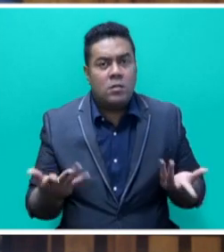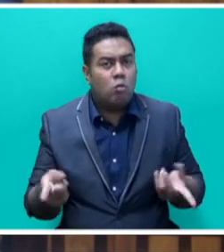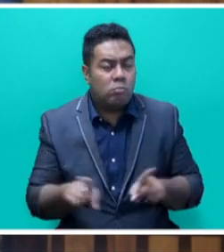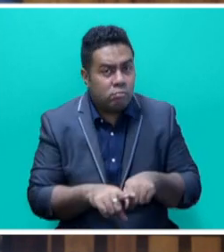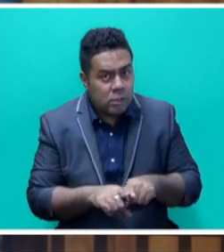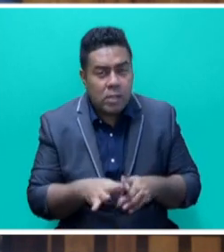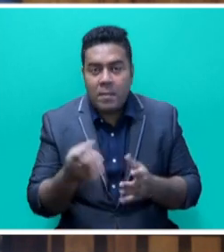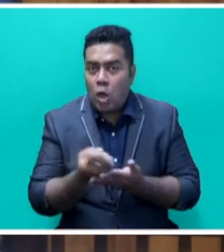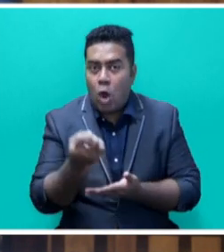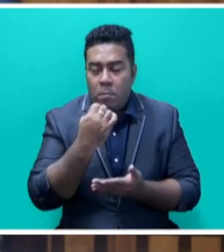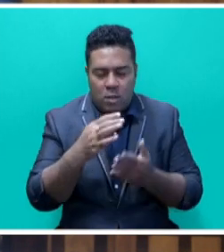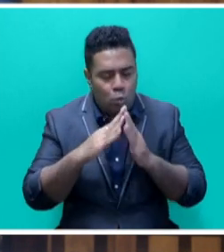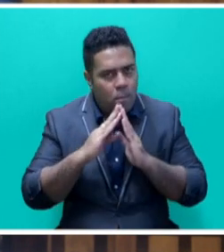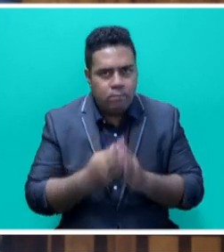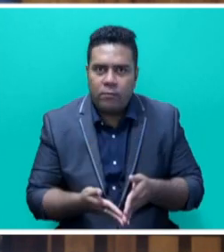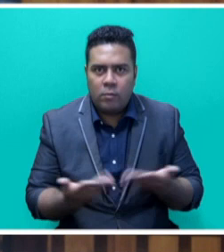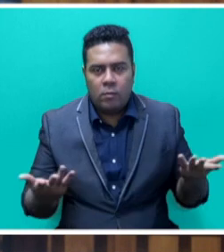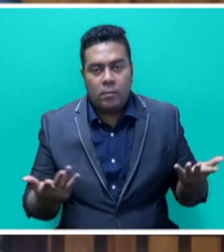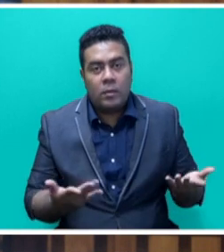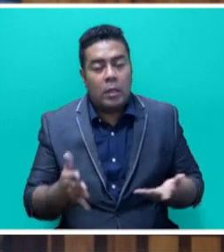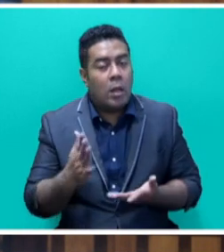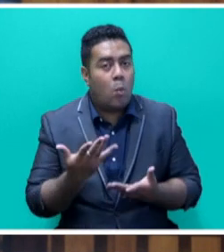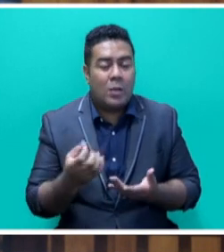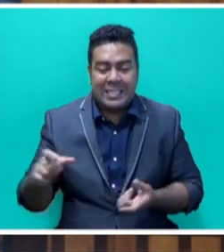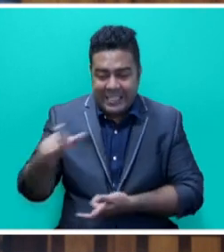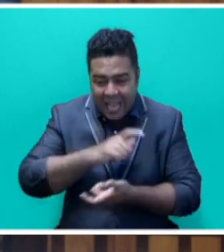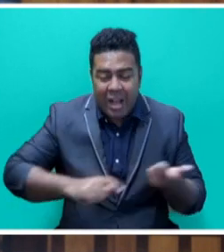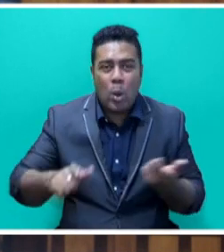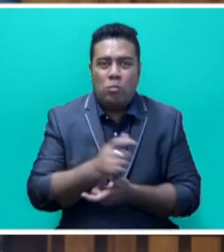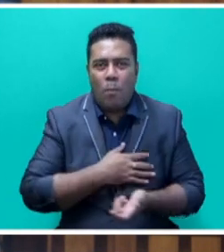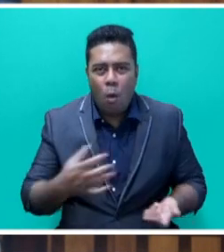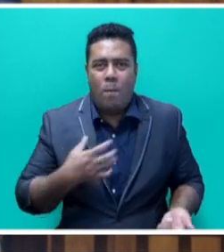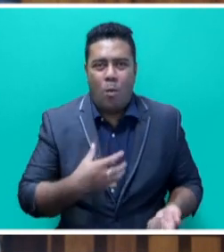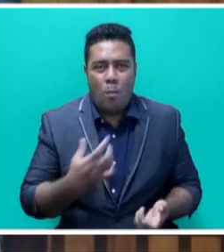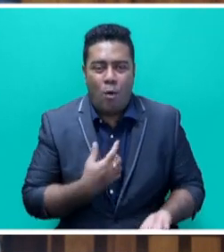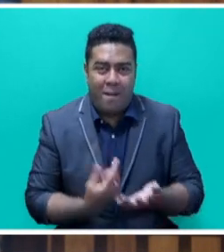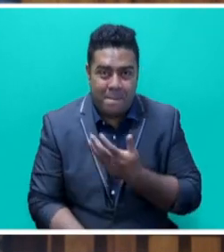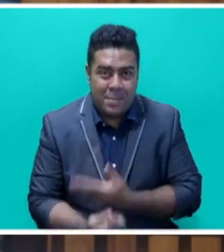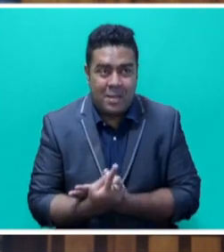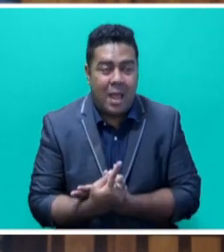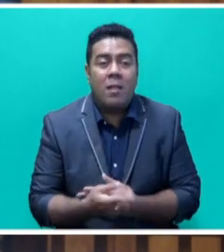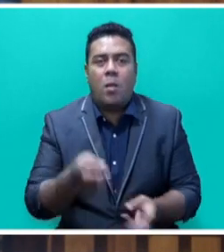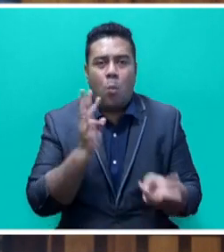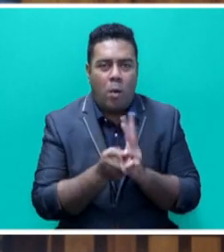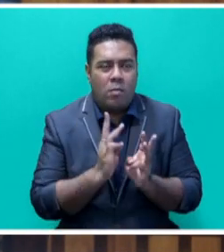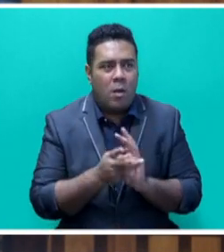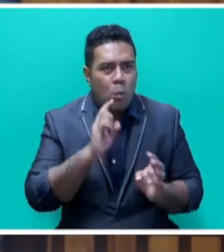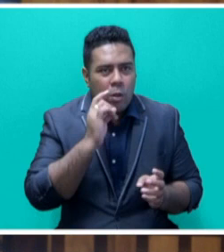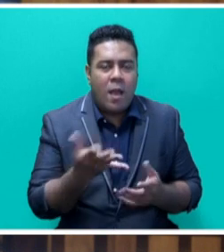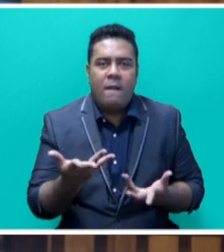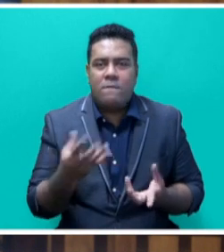Economies will be brought to their knees as catastrophic cyclones will become more frequent, and erratic weather patterns will cripple food